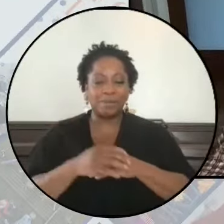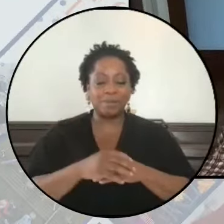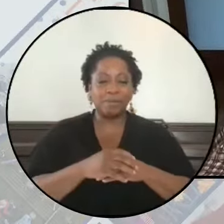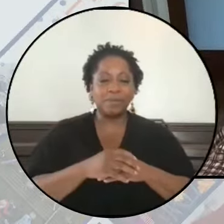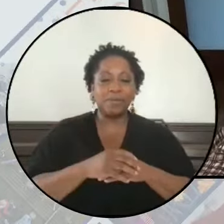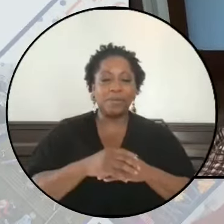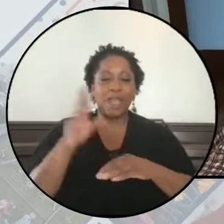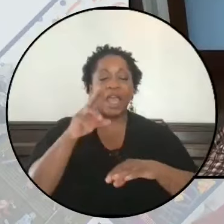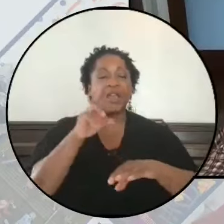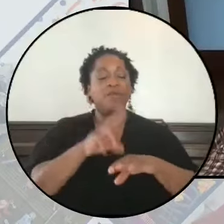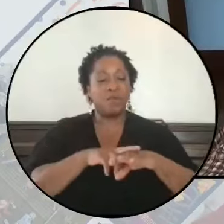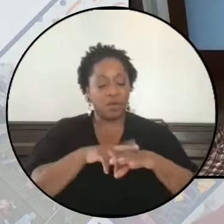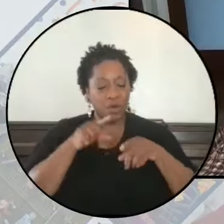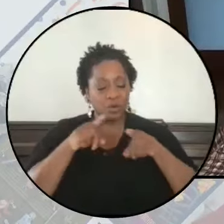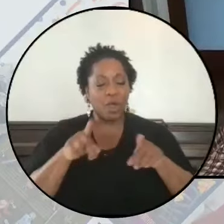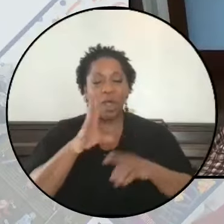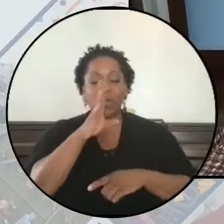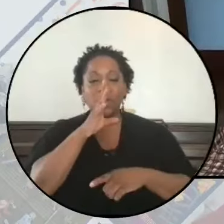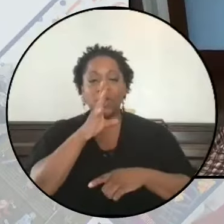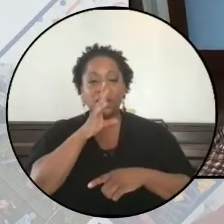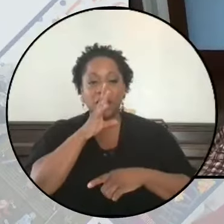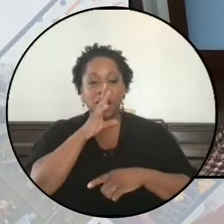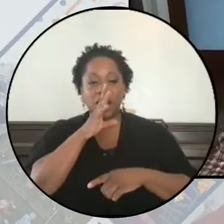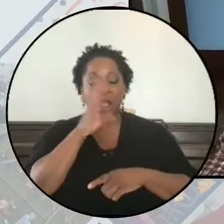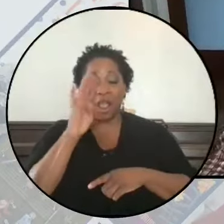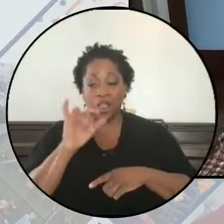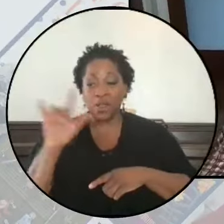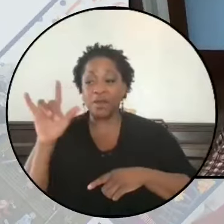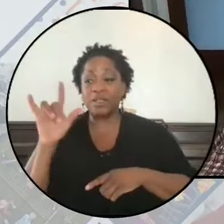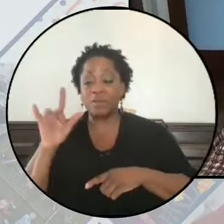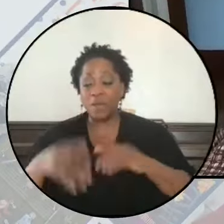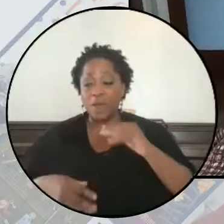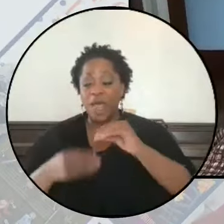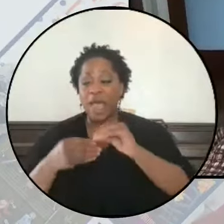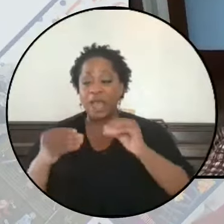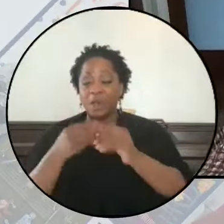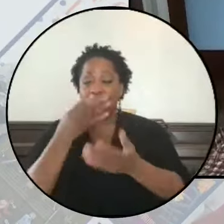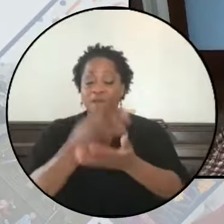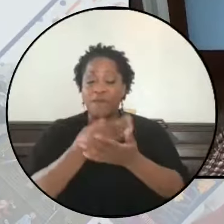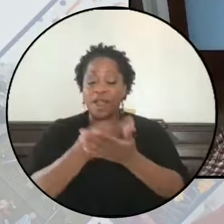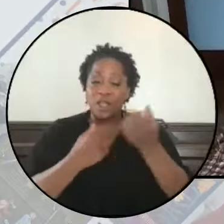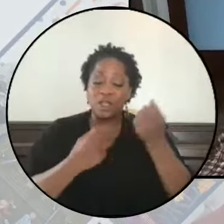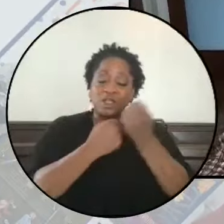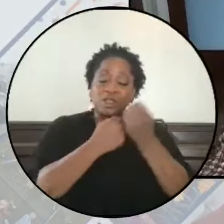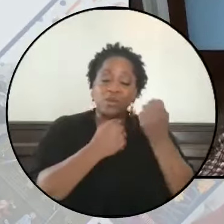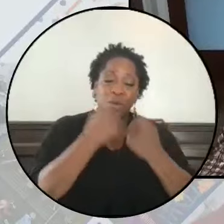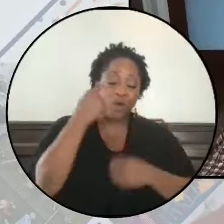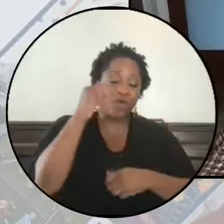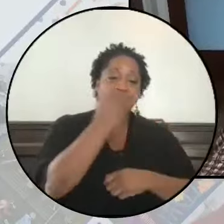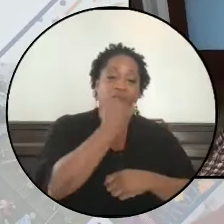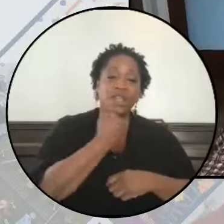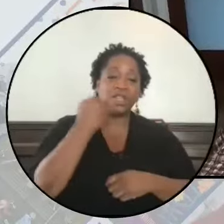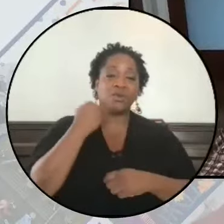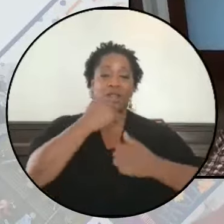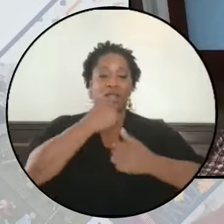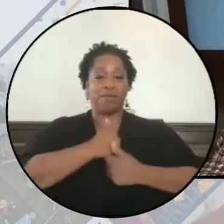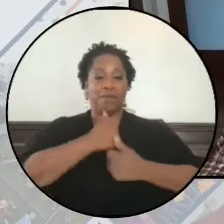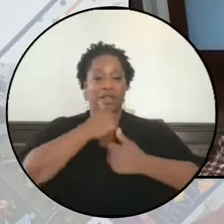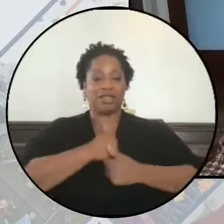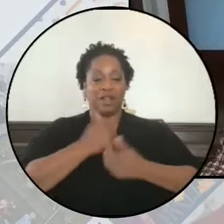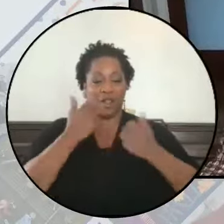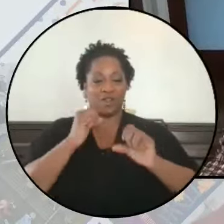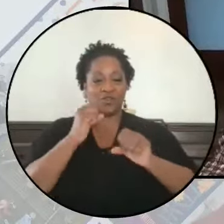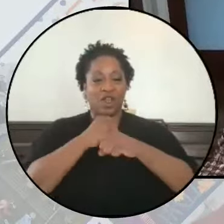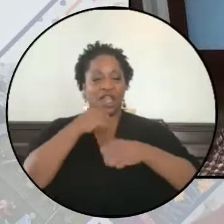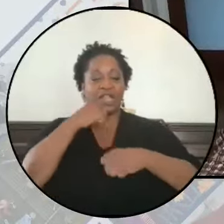and, of course, even as we speak, there is a bill adding more financial support for the Israeli military that is trying